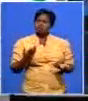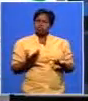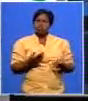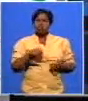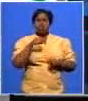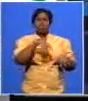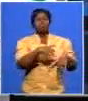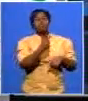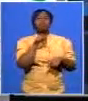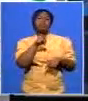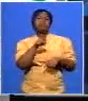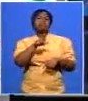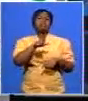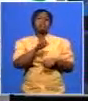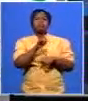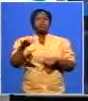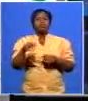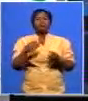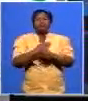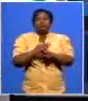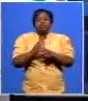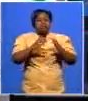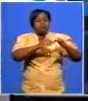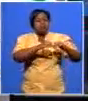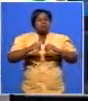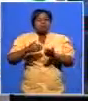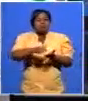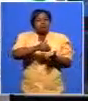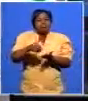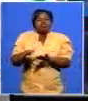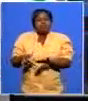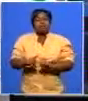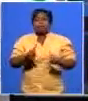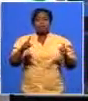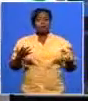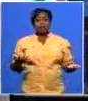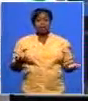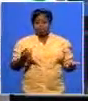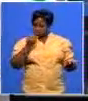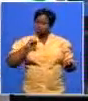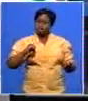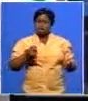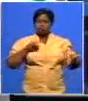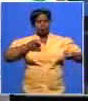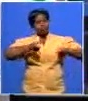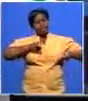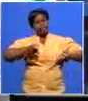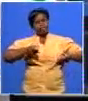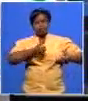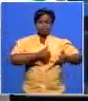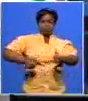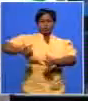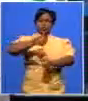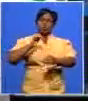.7 million jobs over a period and and the fact that we are still appealing to over